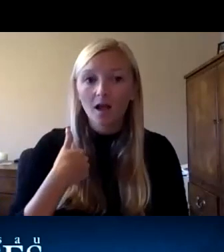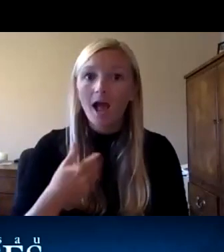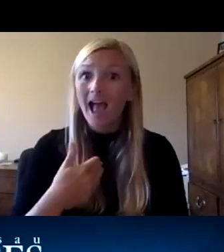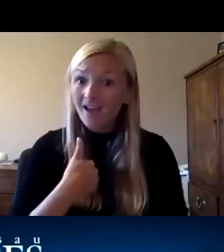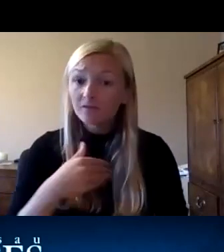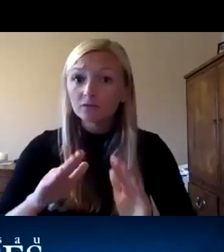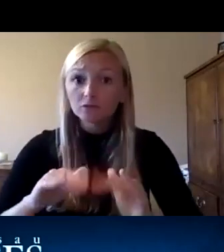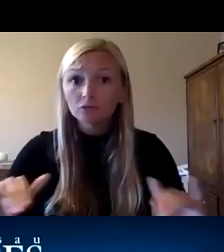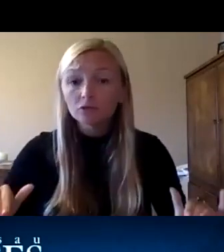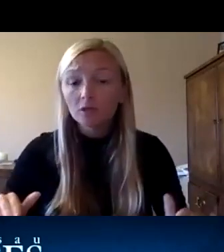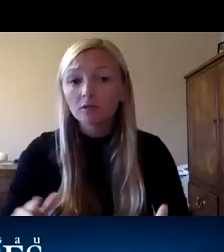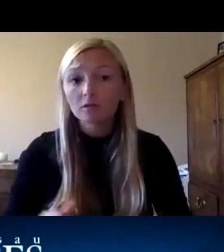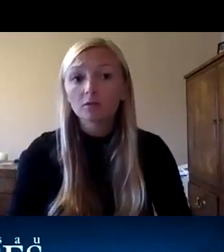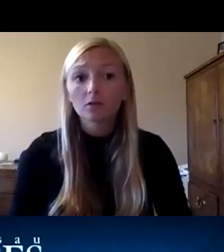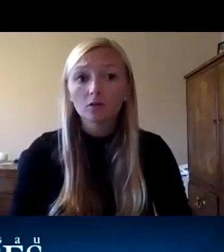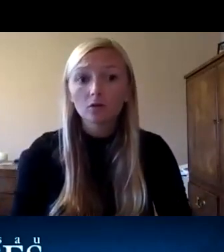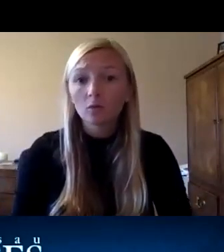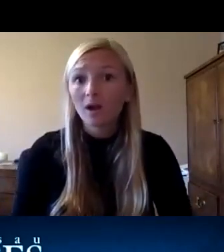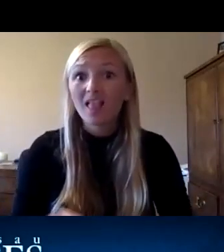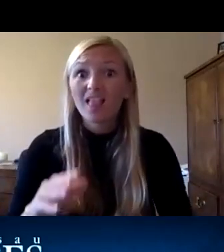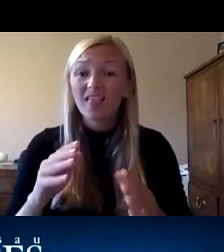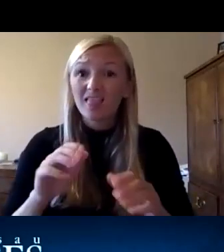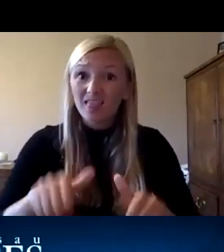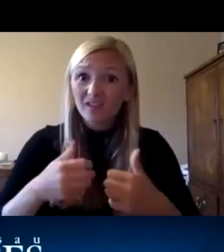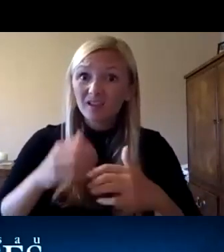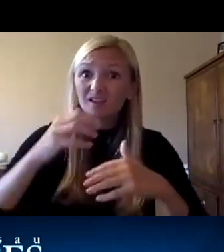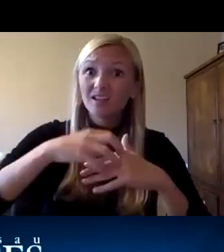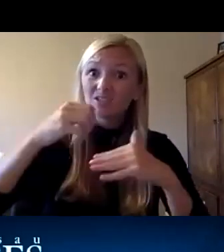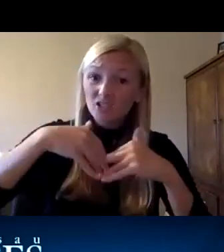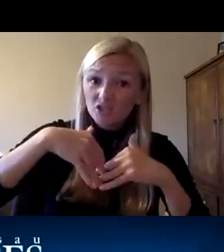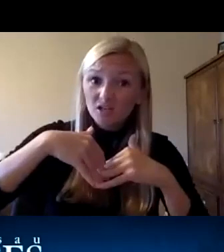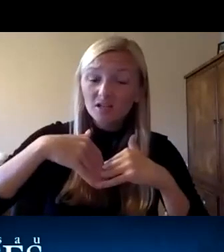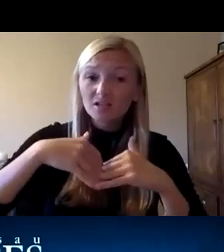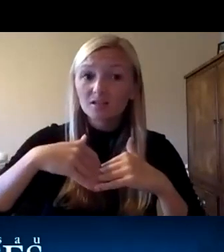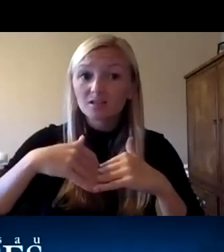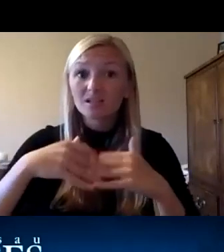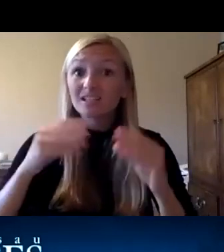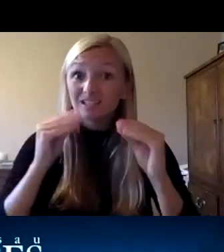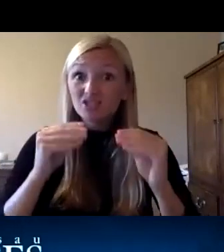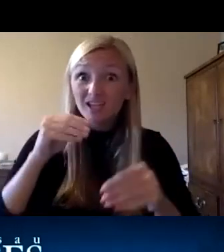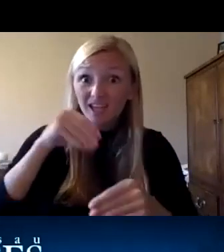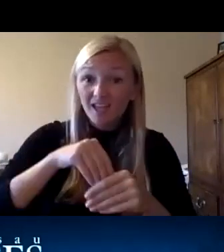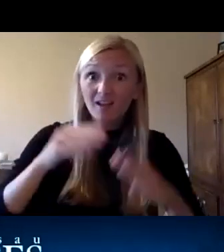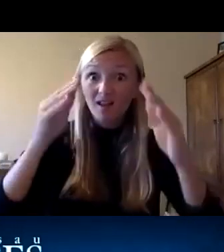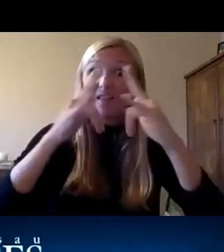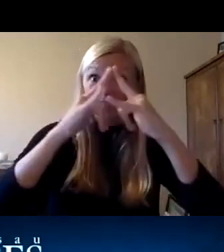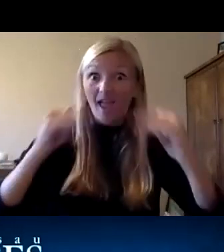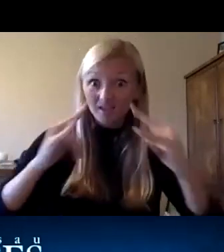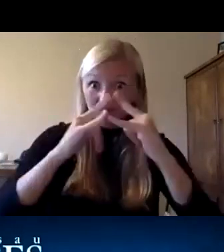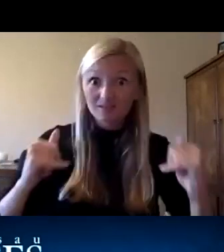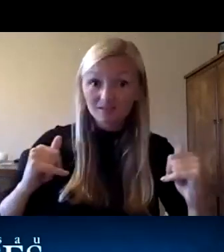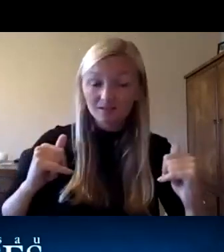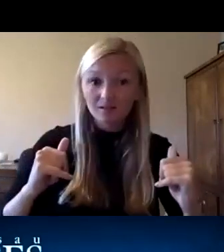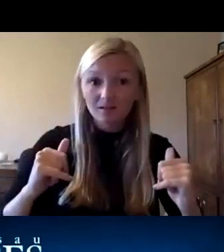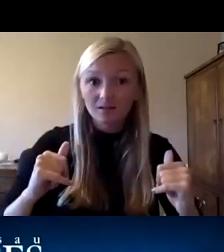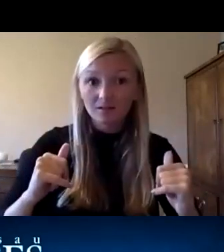are foster children who are living in indigenous communities and they're actually teaching children in teepees up north right now during the fall season and